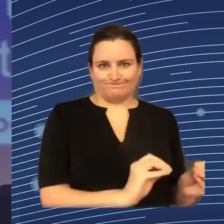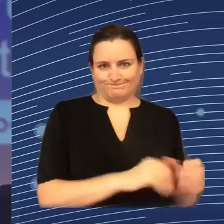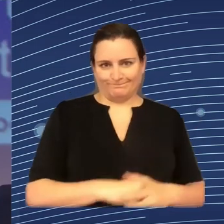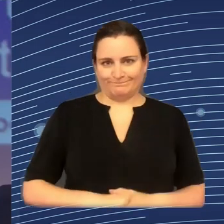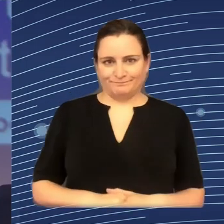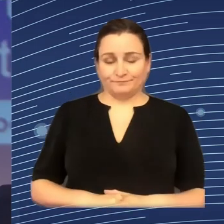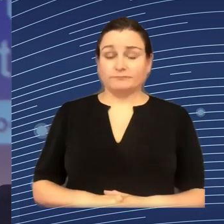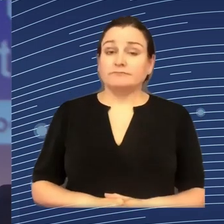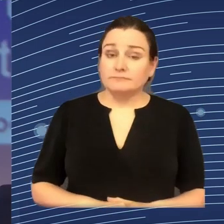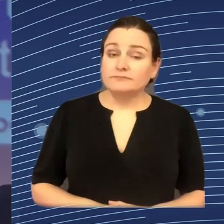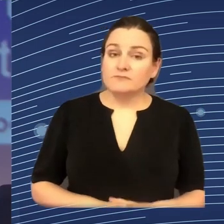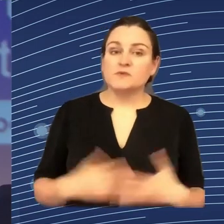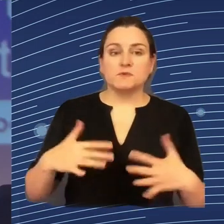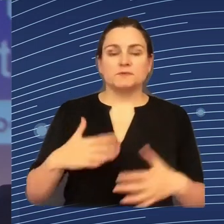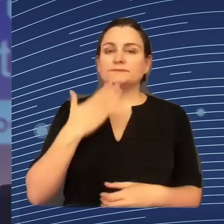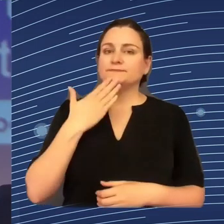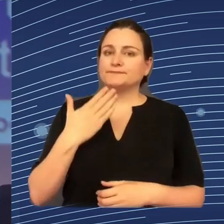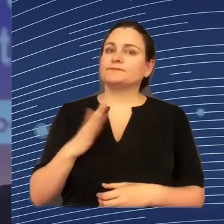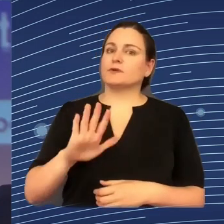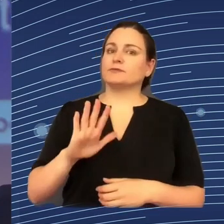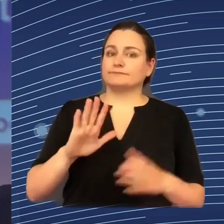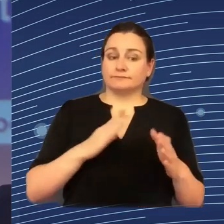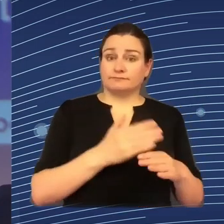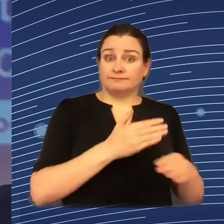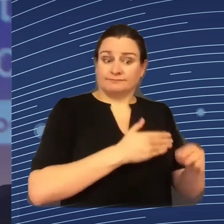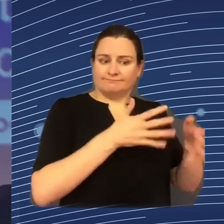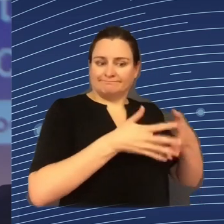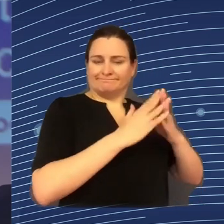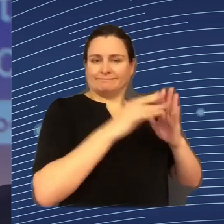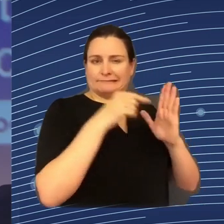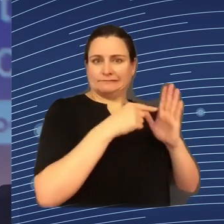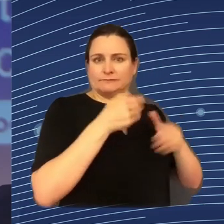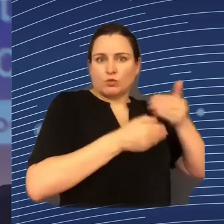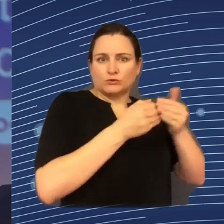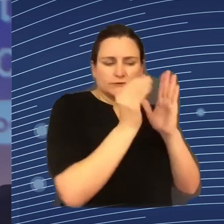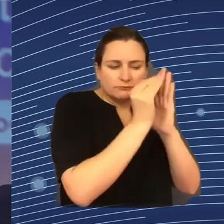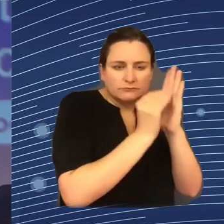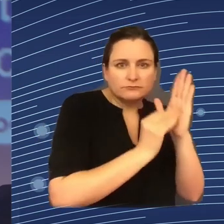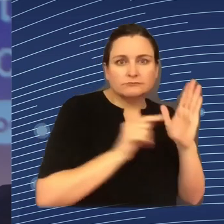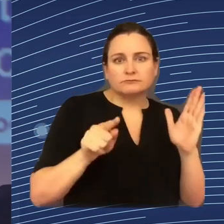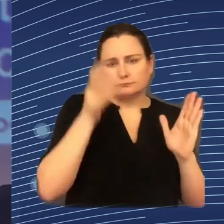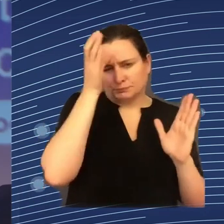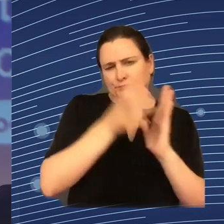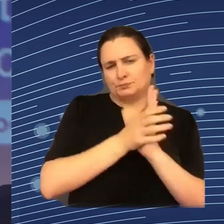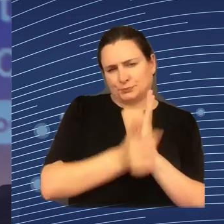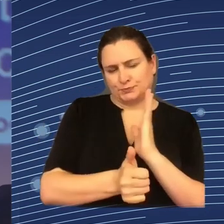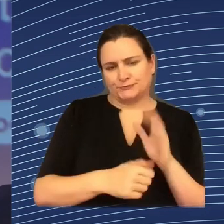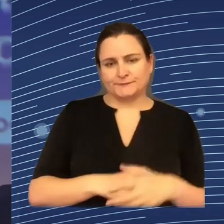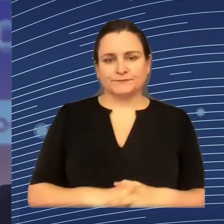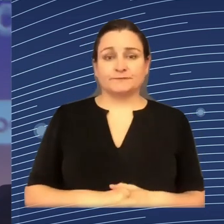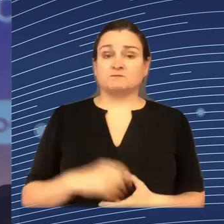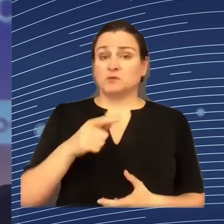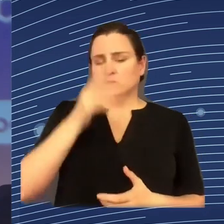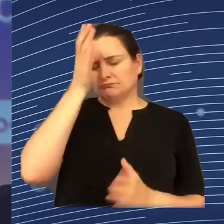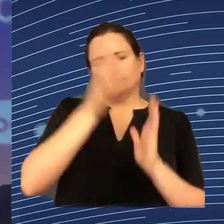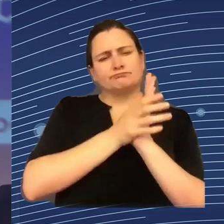in the design processes, including, one thing that I didn't say is that Professor Mortati is also the Deputy Director of a Master on Artificial Intelligence for